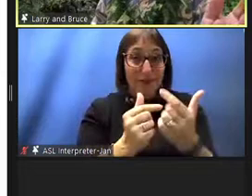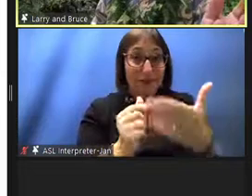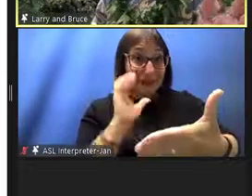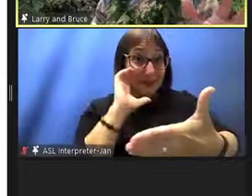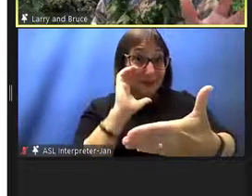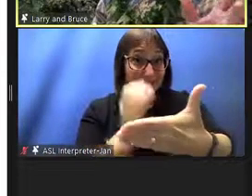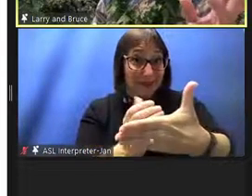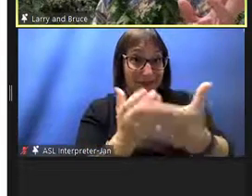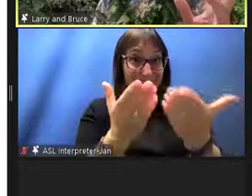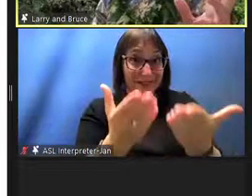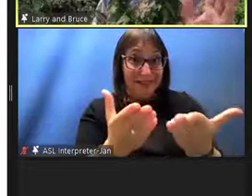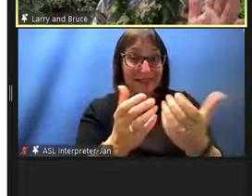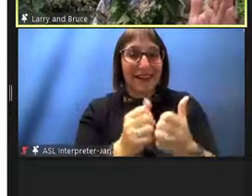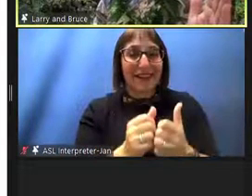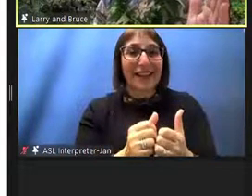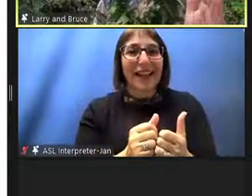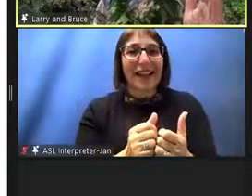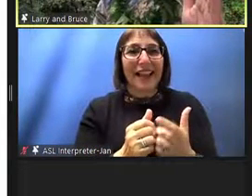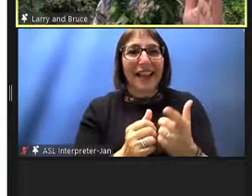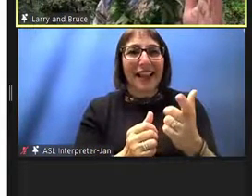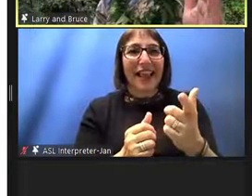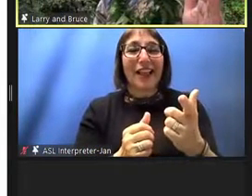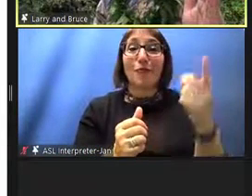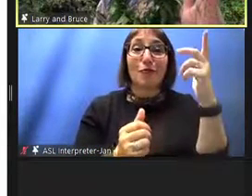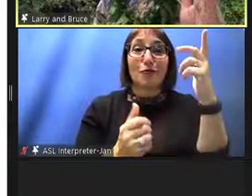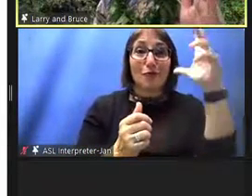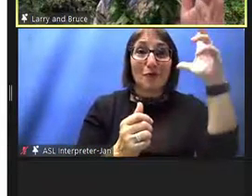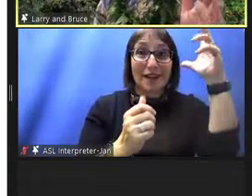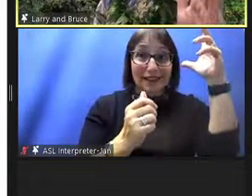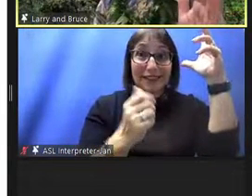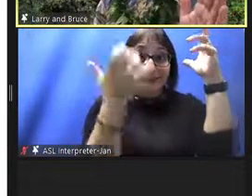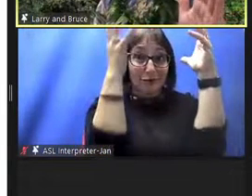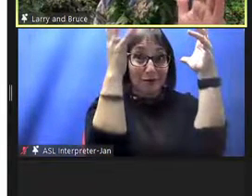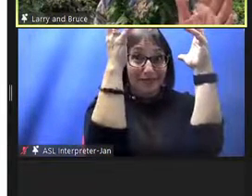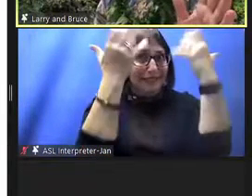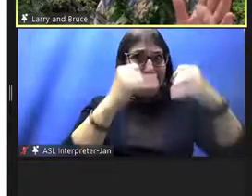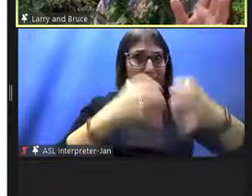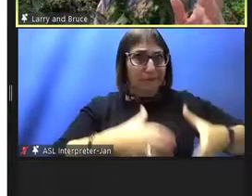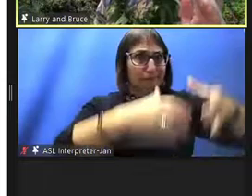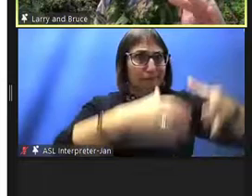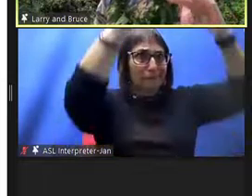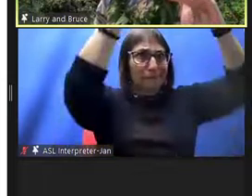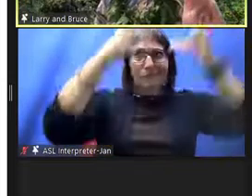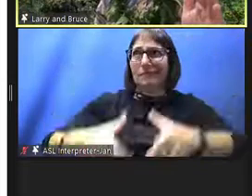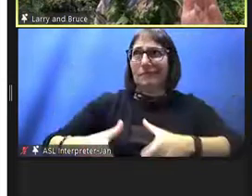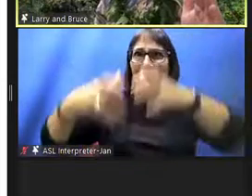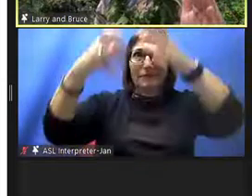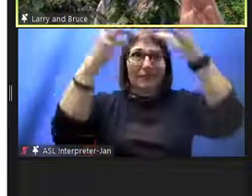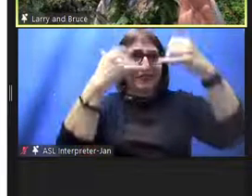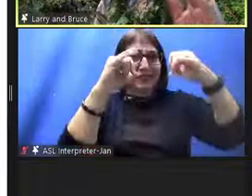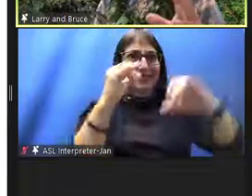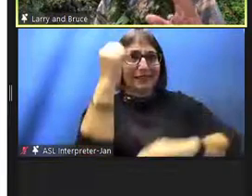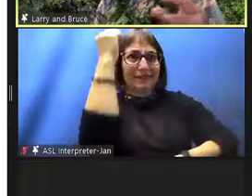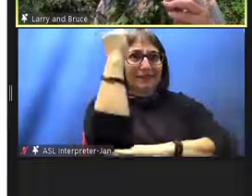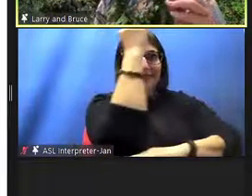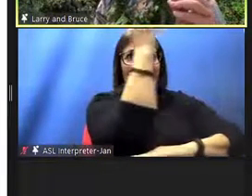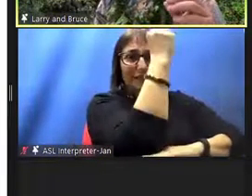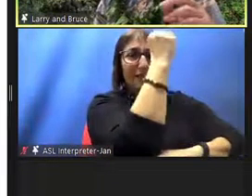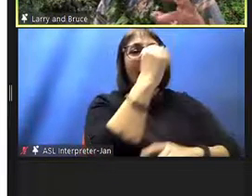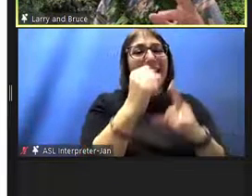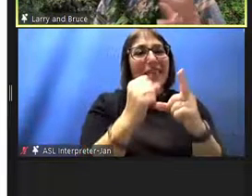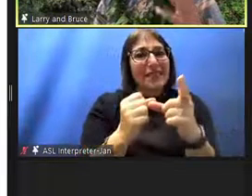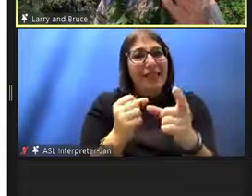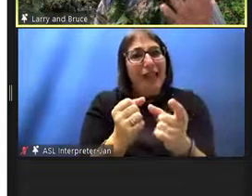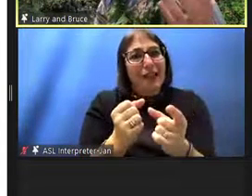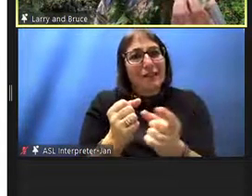of our some log i mean trees actually still standing and these trees represent of course the hull of the canoe a major